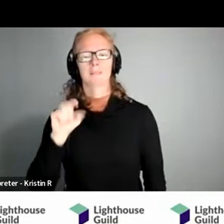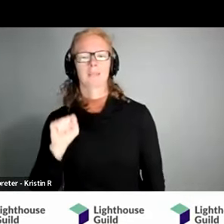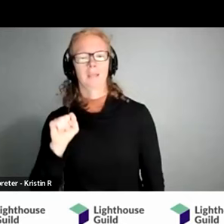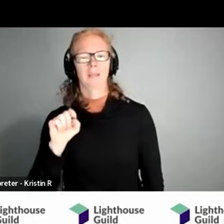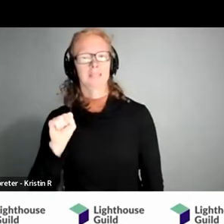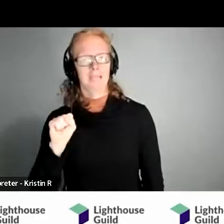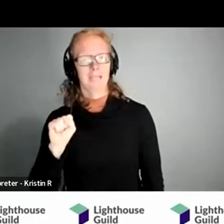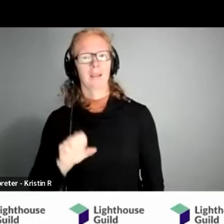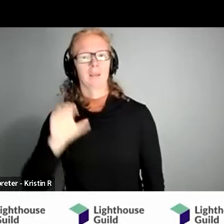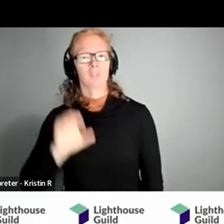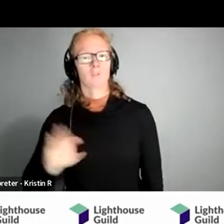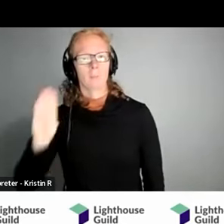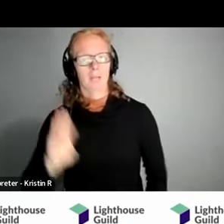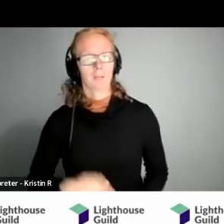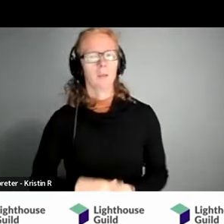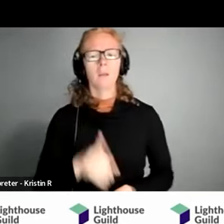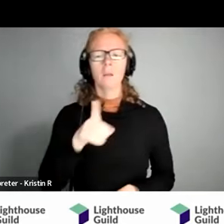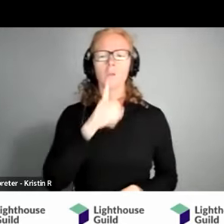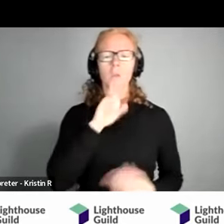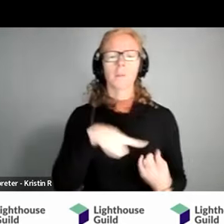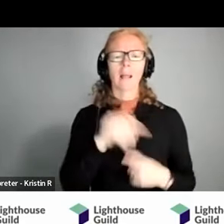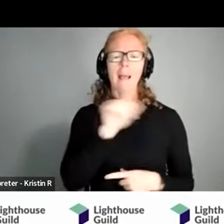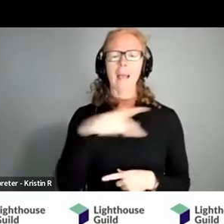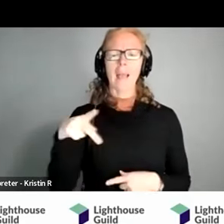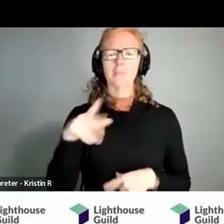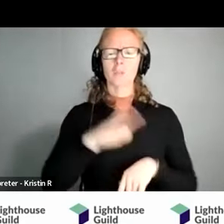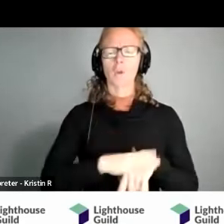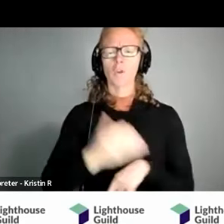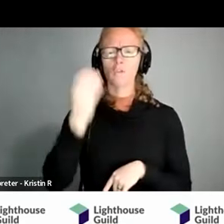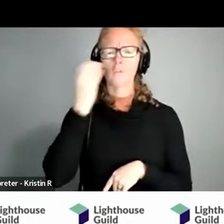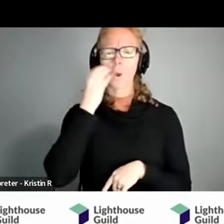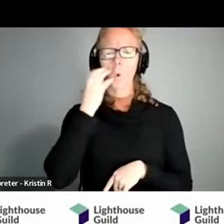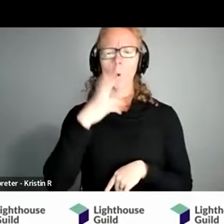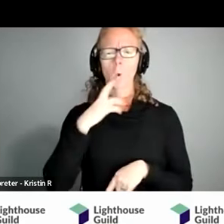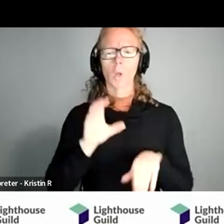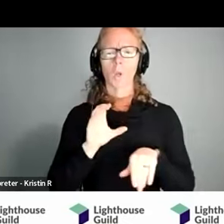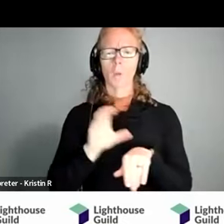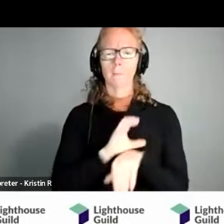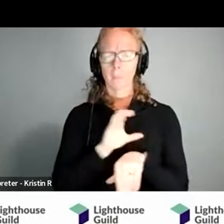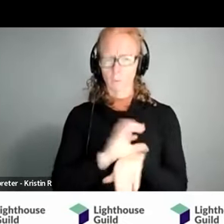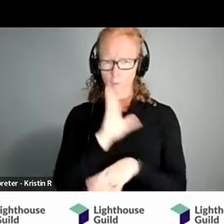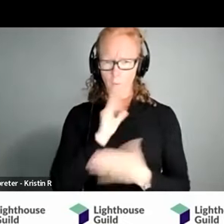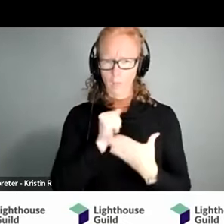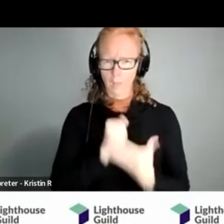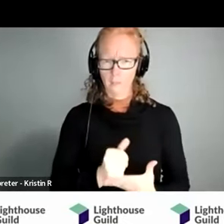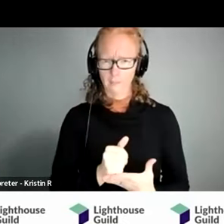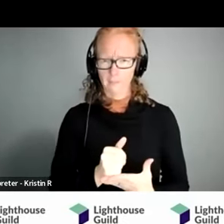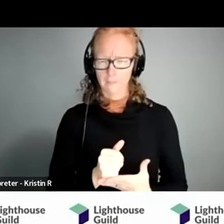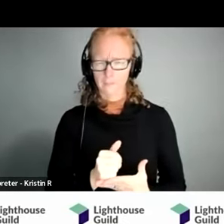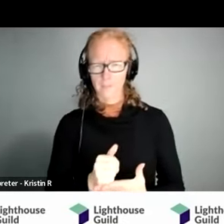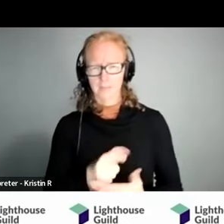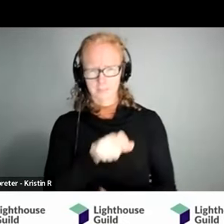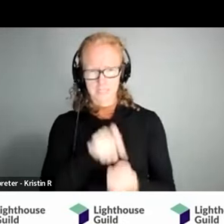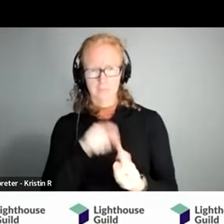and doctor you were going over apps that might be on your phone or computer and help um so here's a question